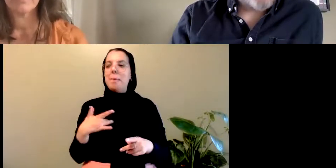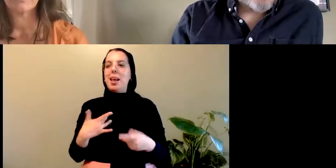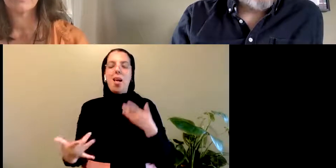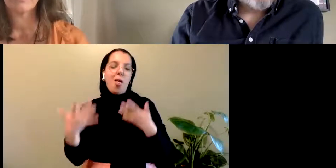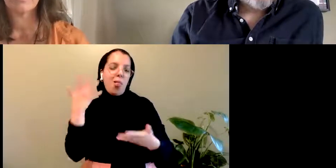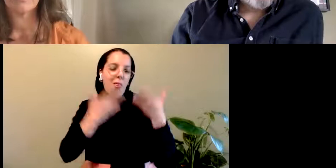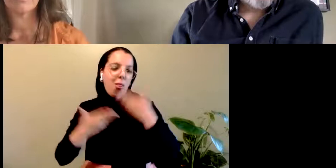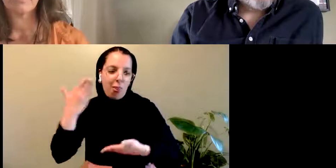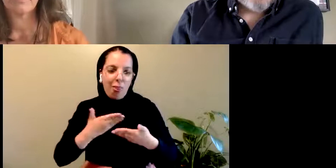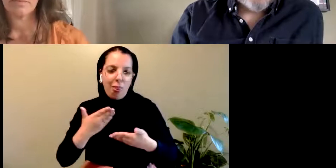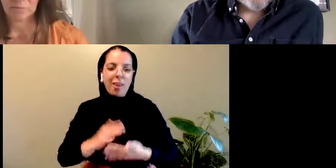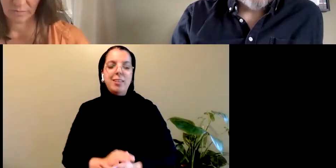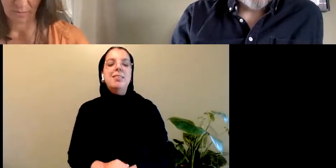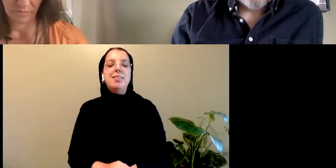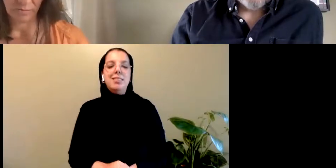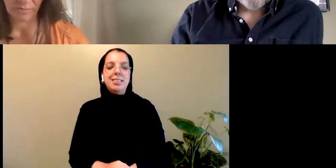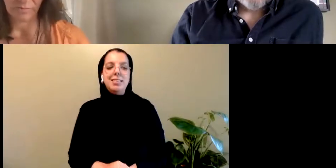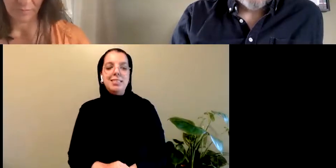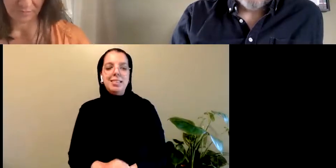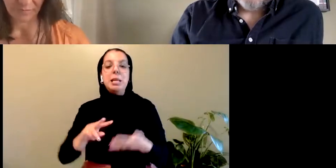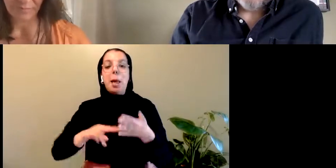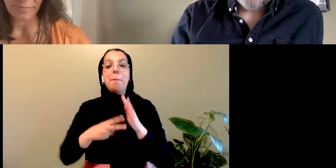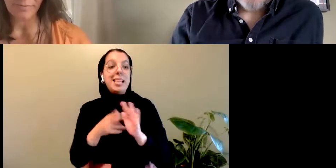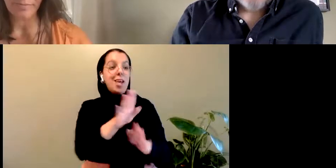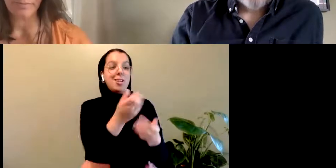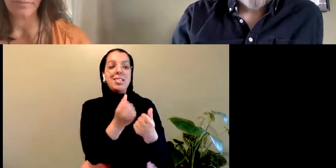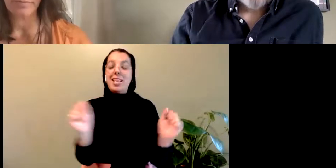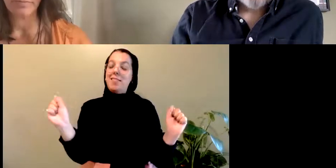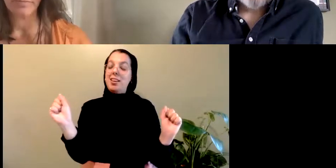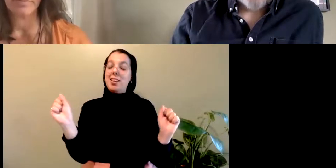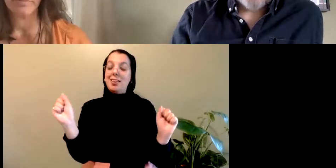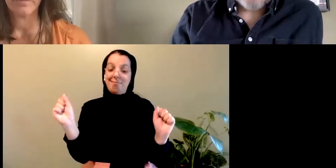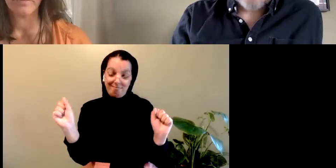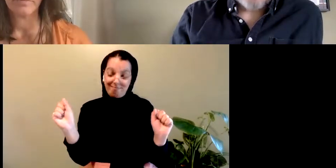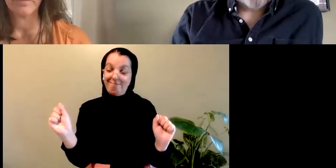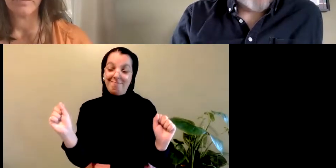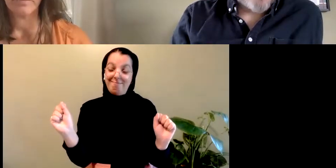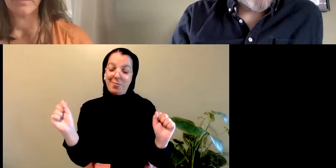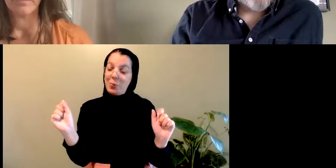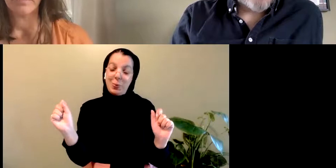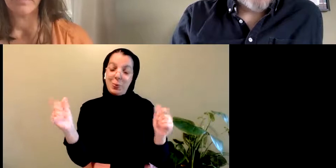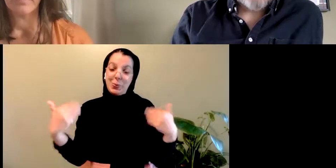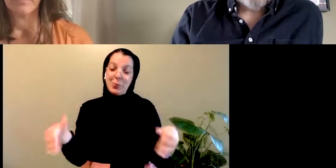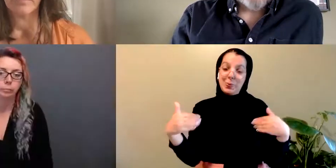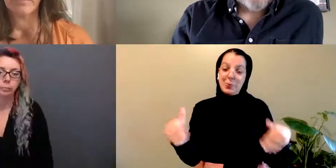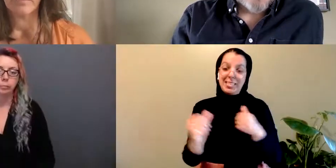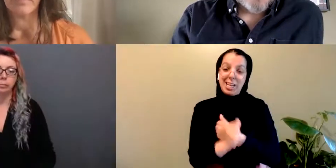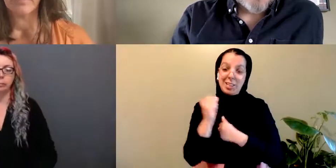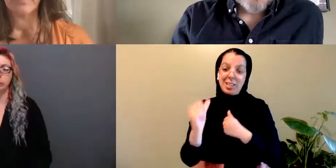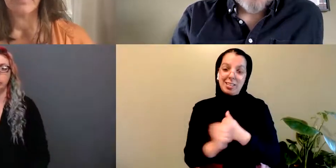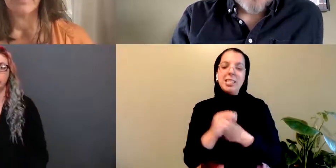because of that, the safety of the artists is always at stake, placing them at the bottom of the